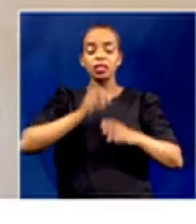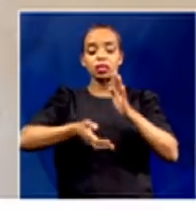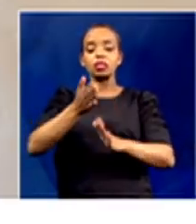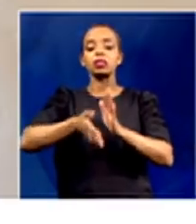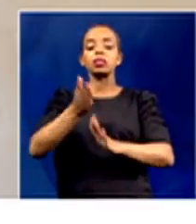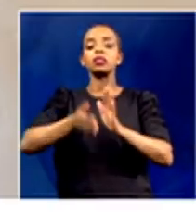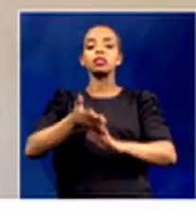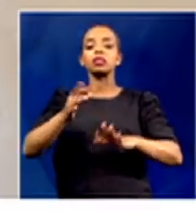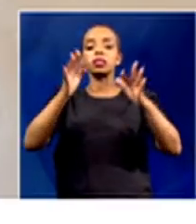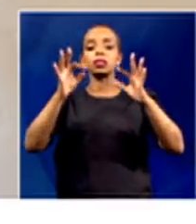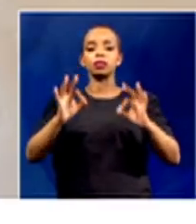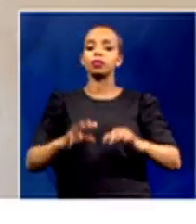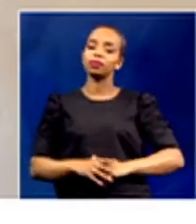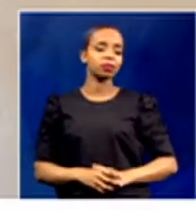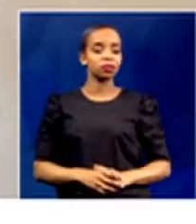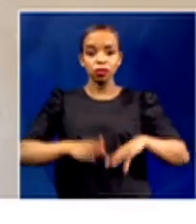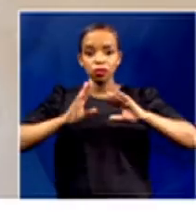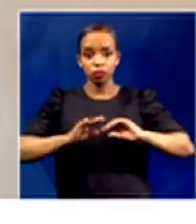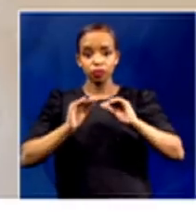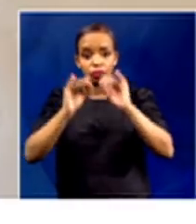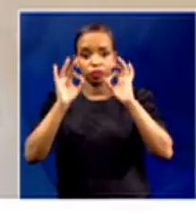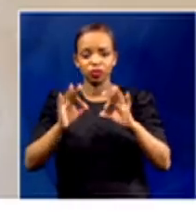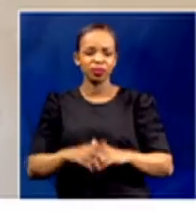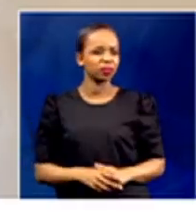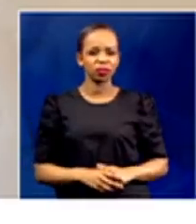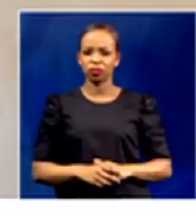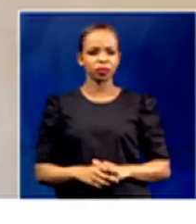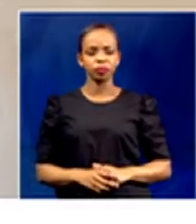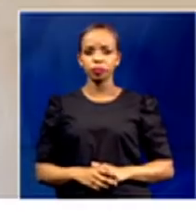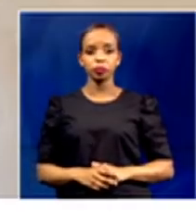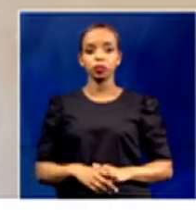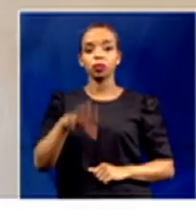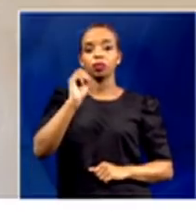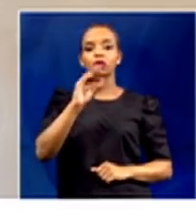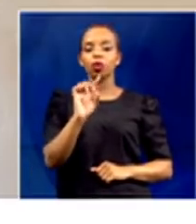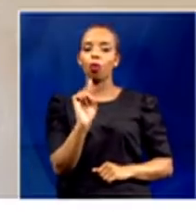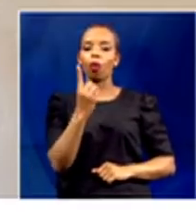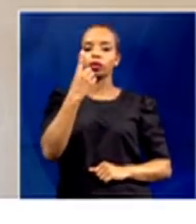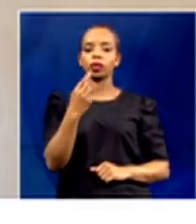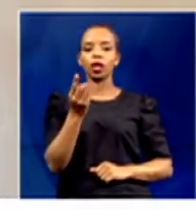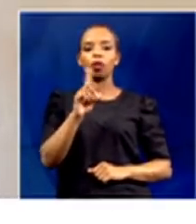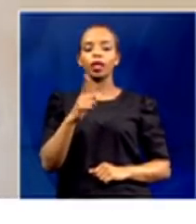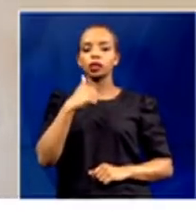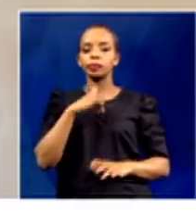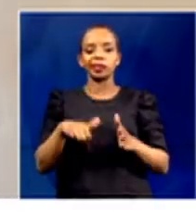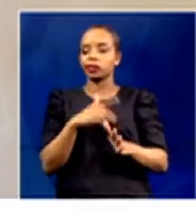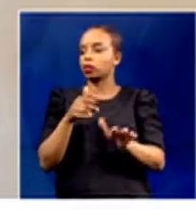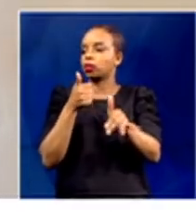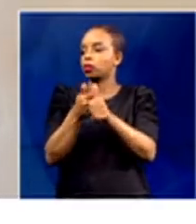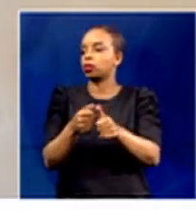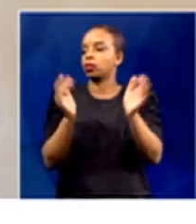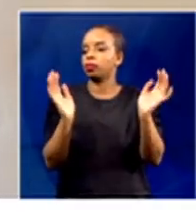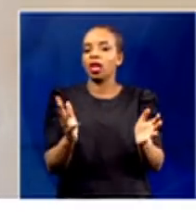quality education. There will be no learning and teaching. There will only be malicious compliance. I will just complain and tick the boxes